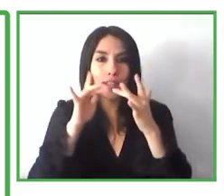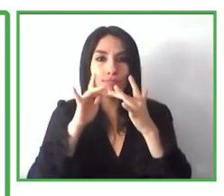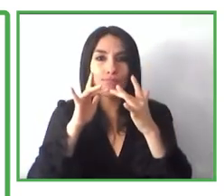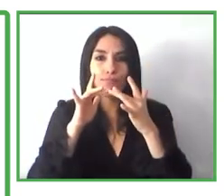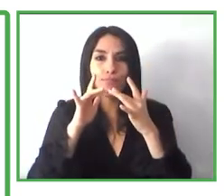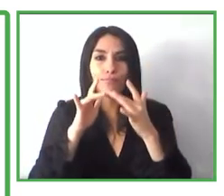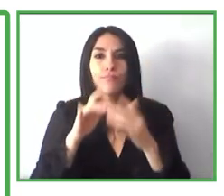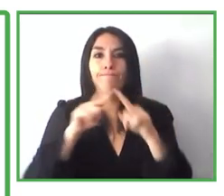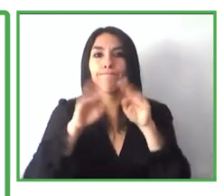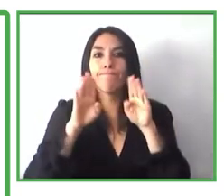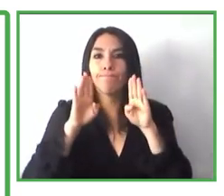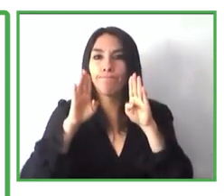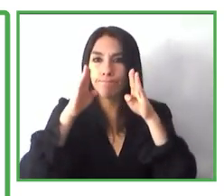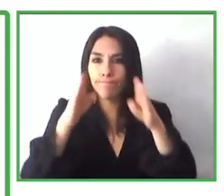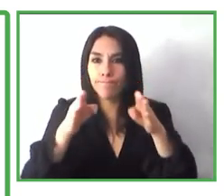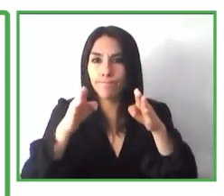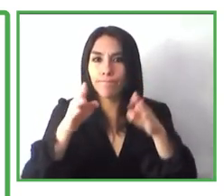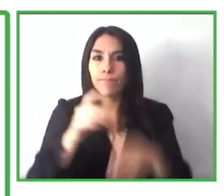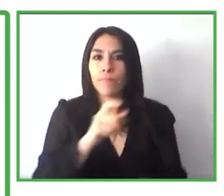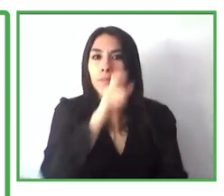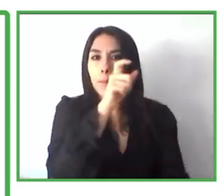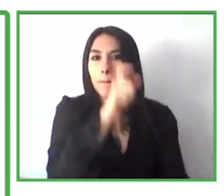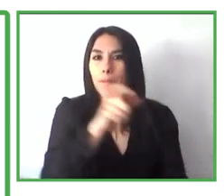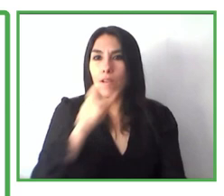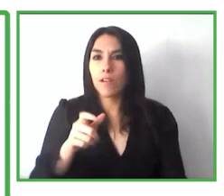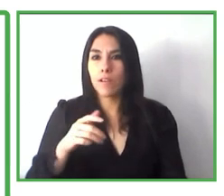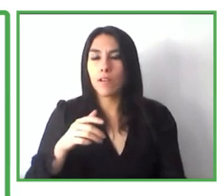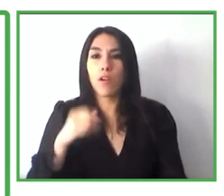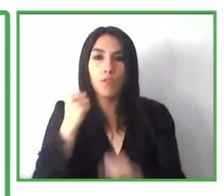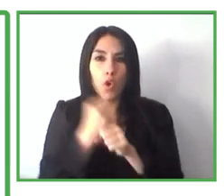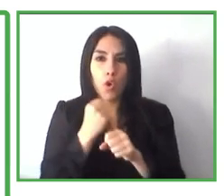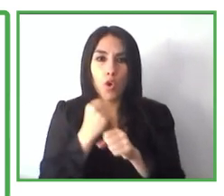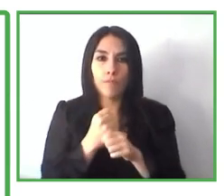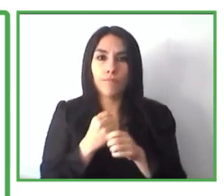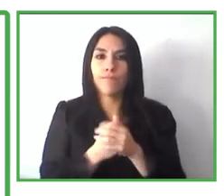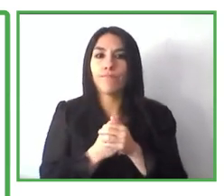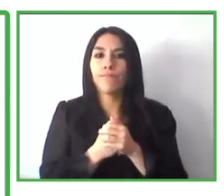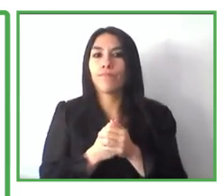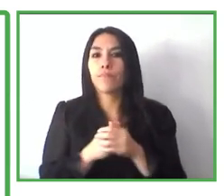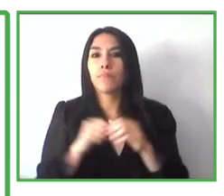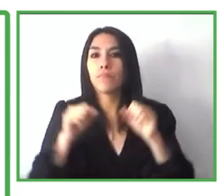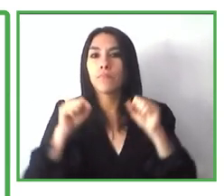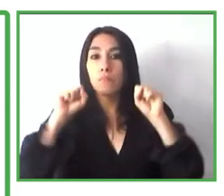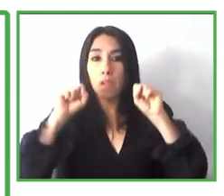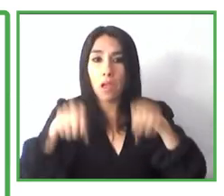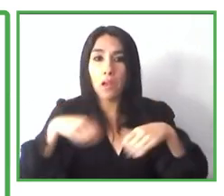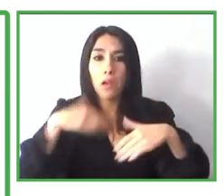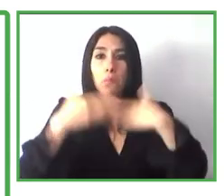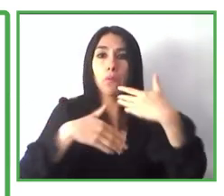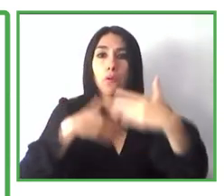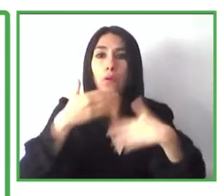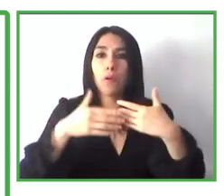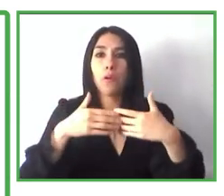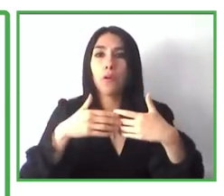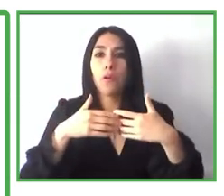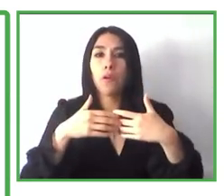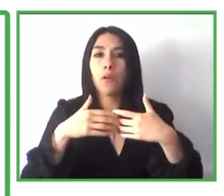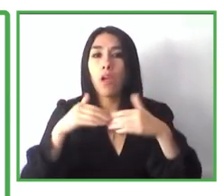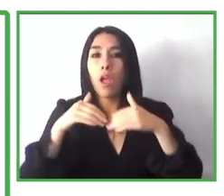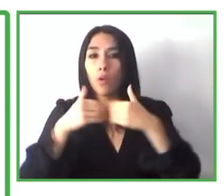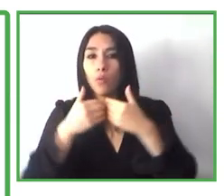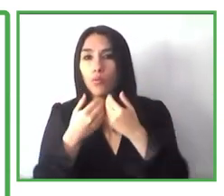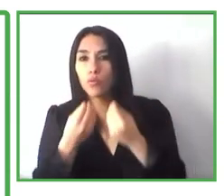service that focuses on the skills of the customer. So the process and how everything moves